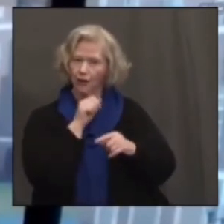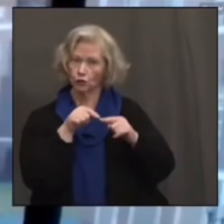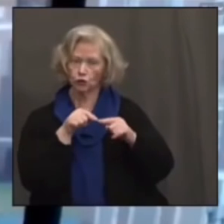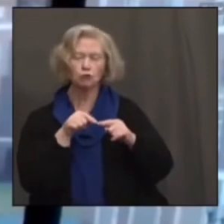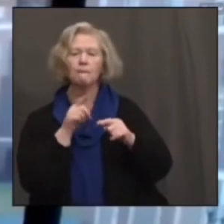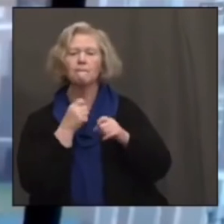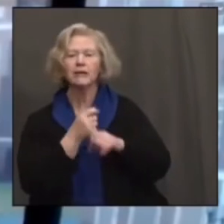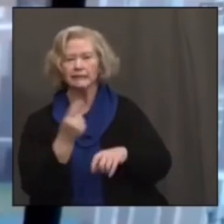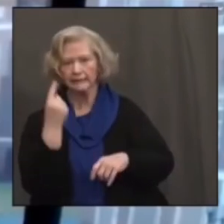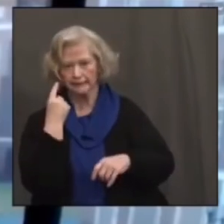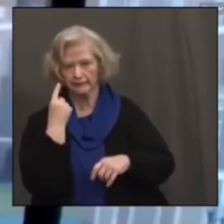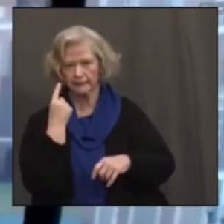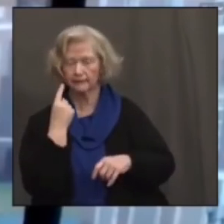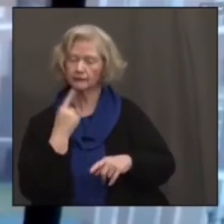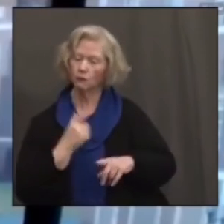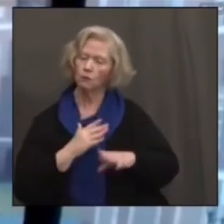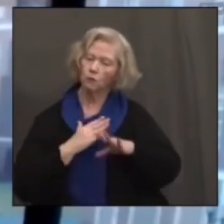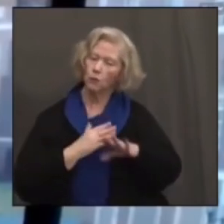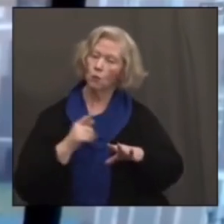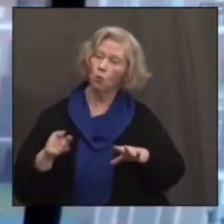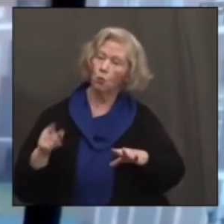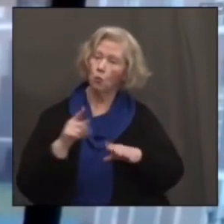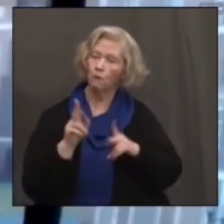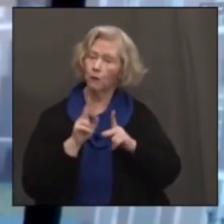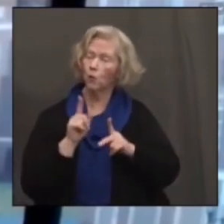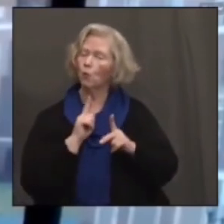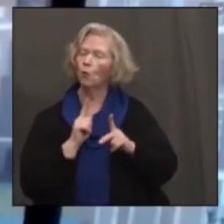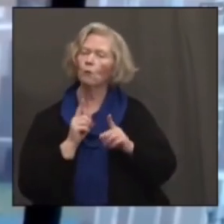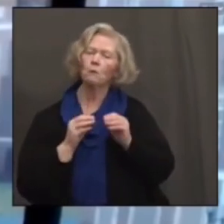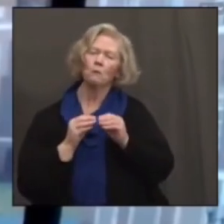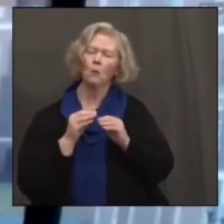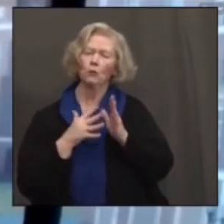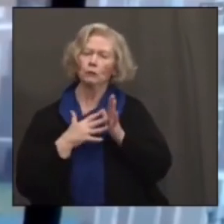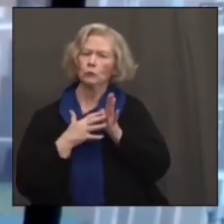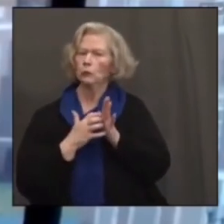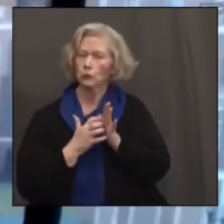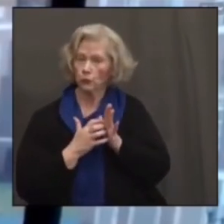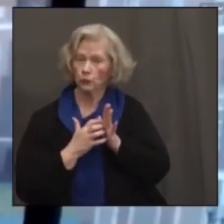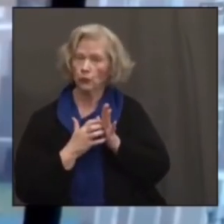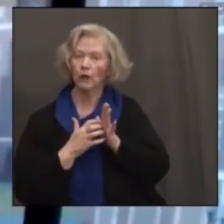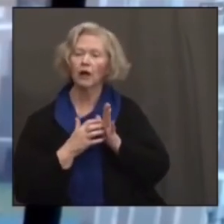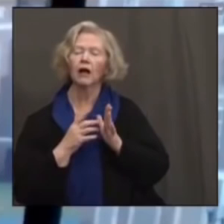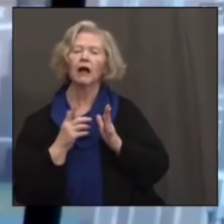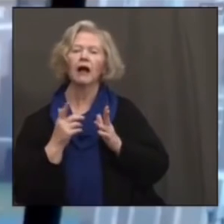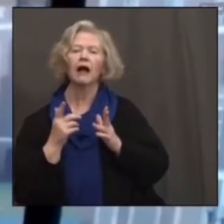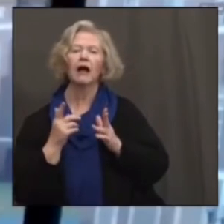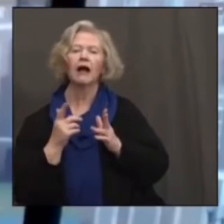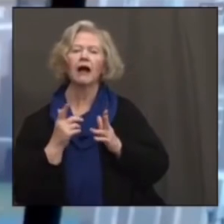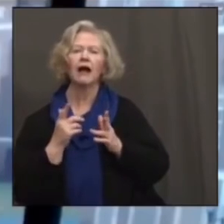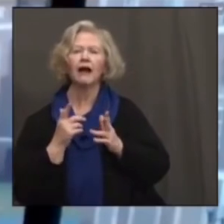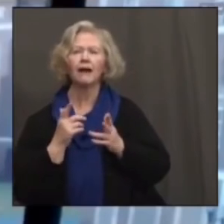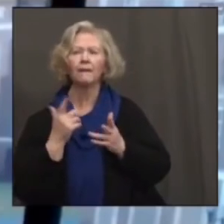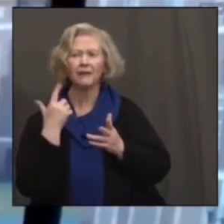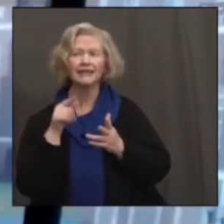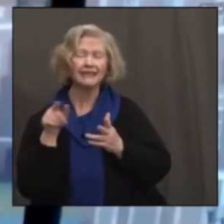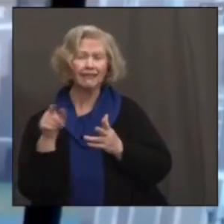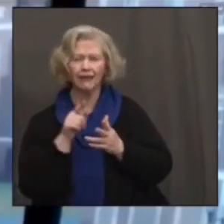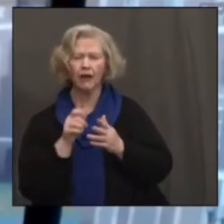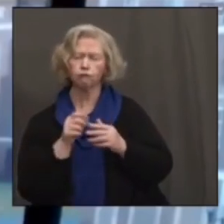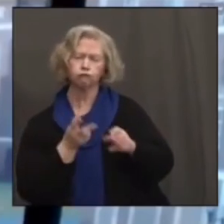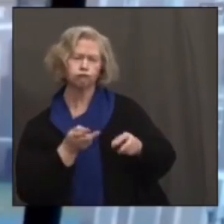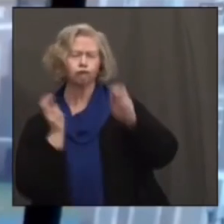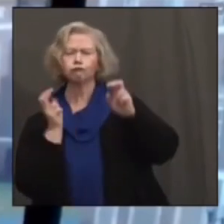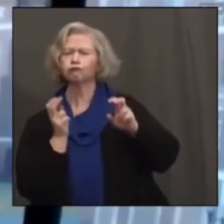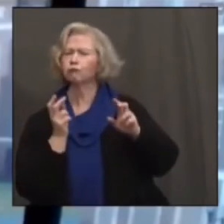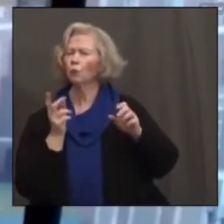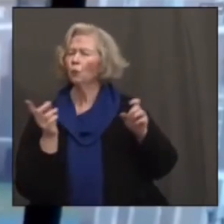respect to protecting those most vulnerable to the severe effects of COVID, whether it's